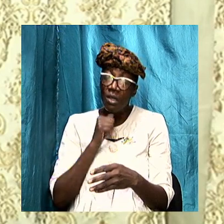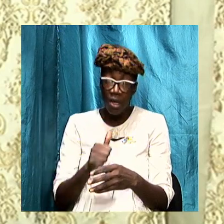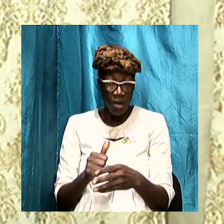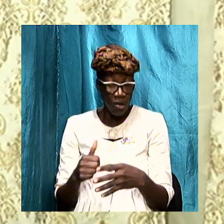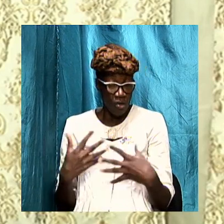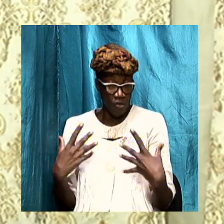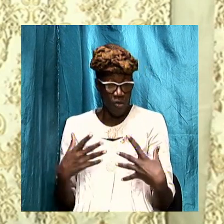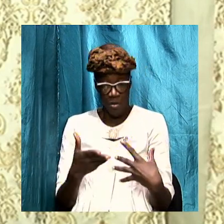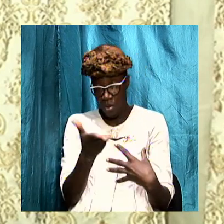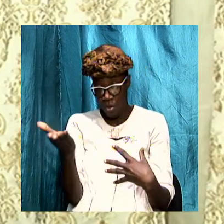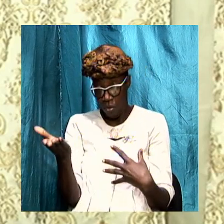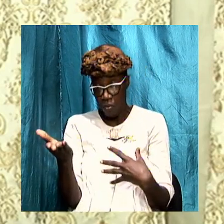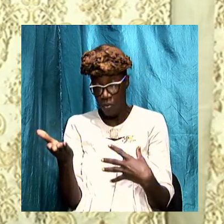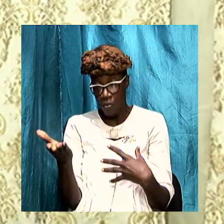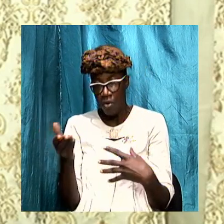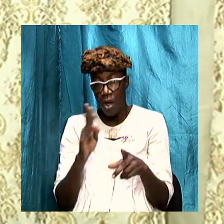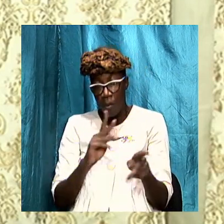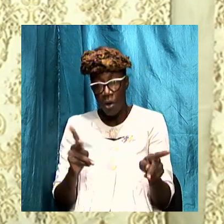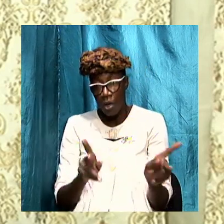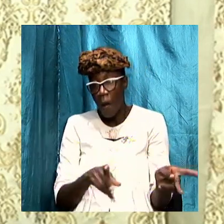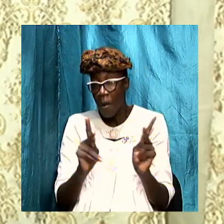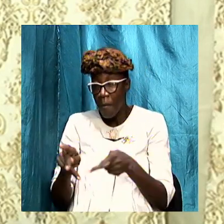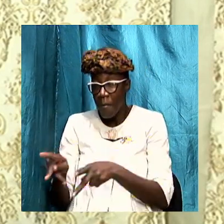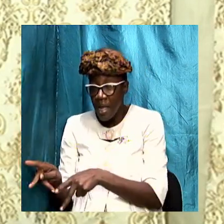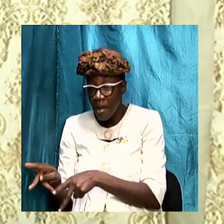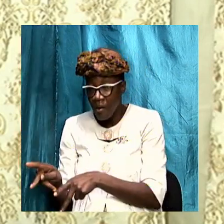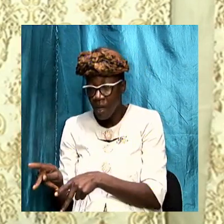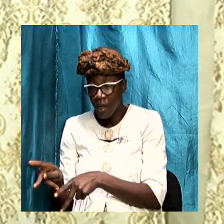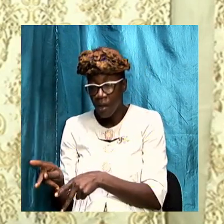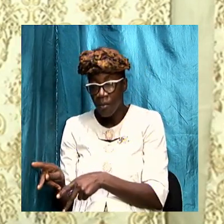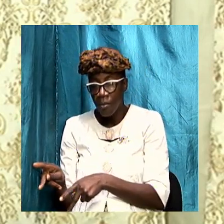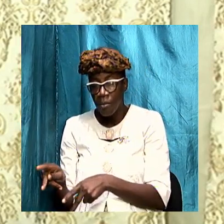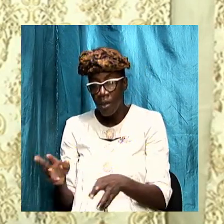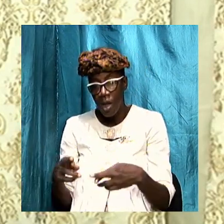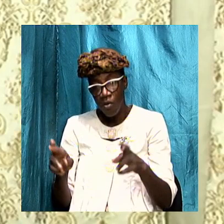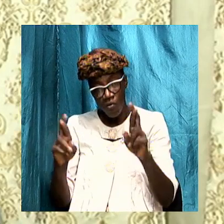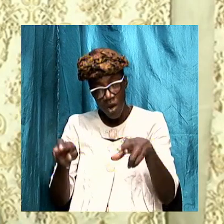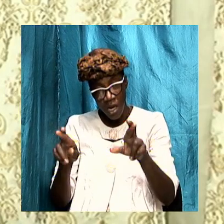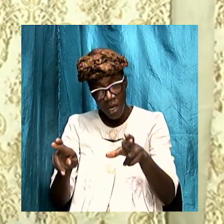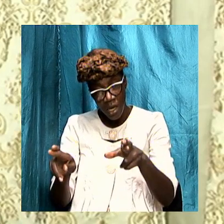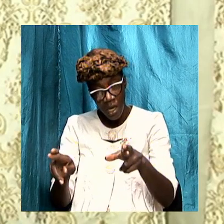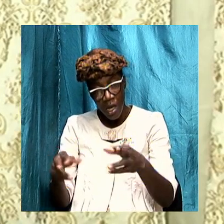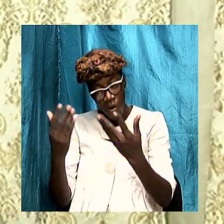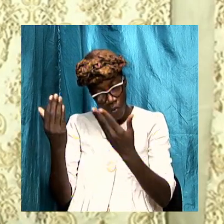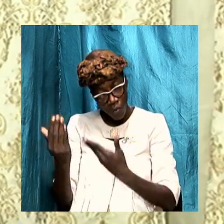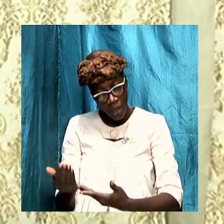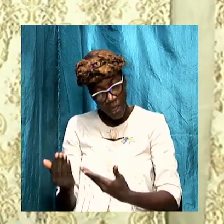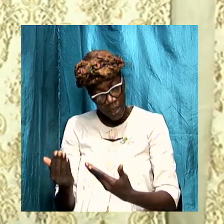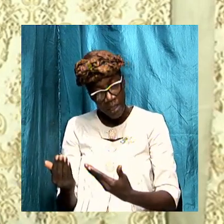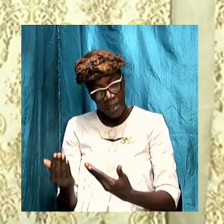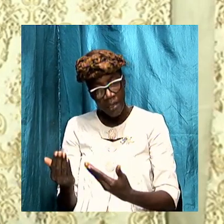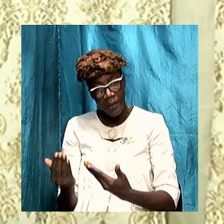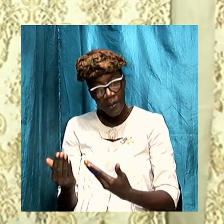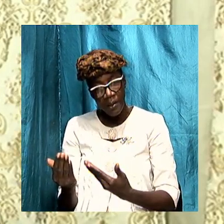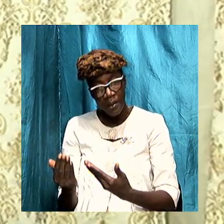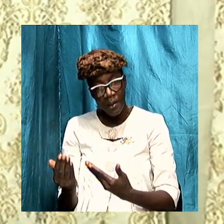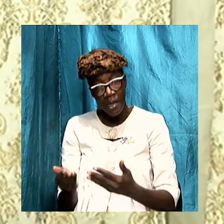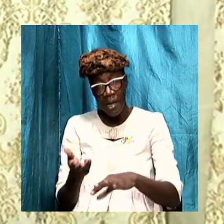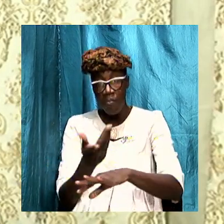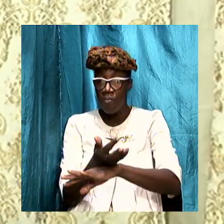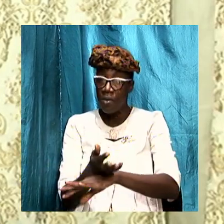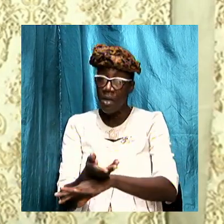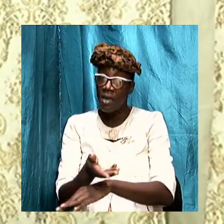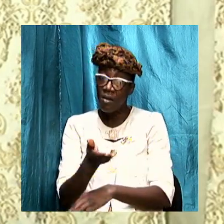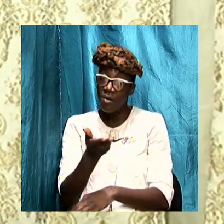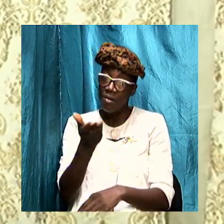we ought to be preparing we ought to be ready waiting and I urge and